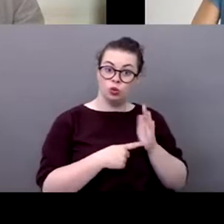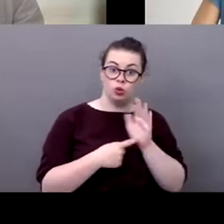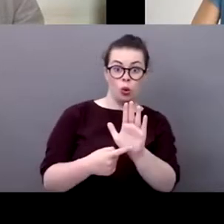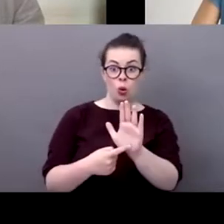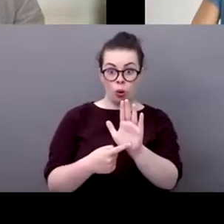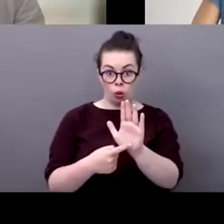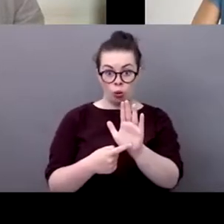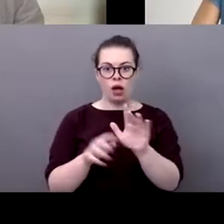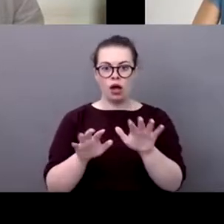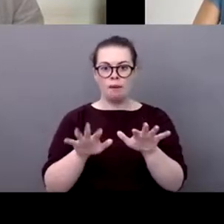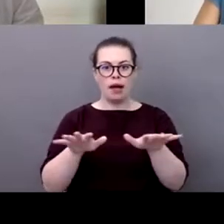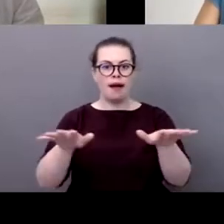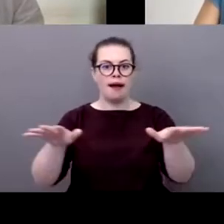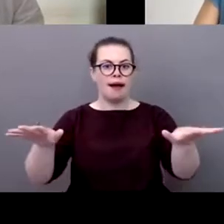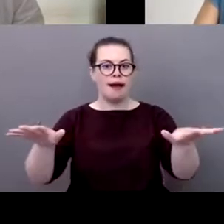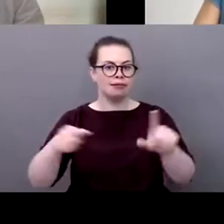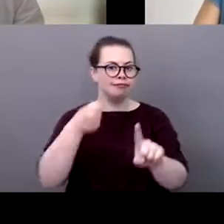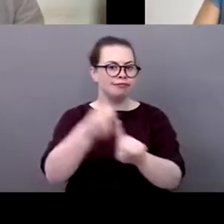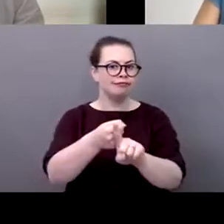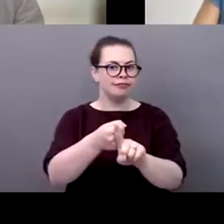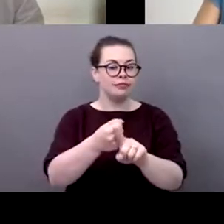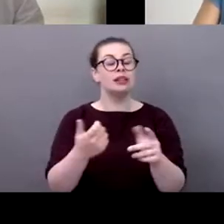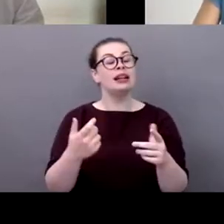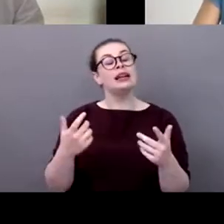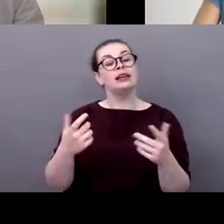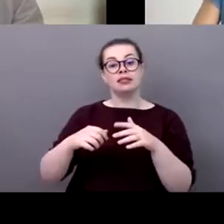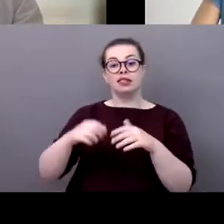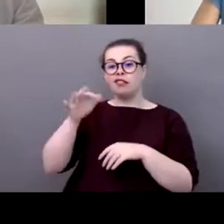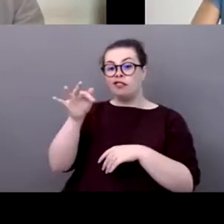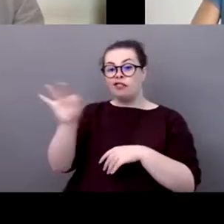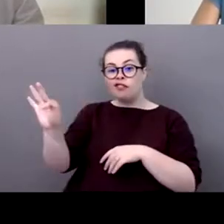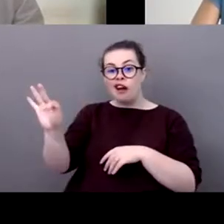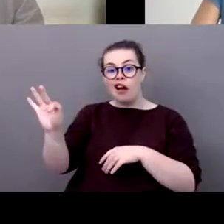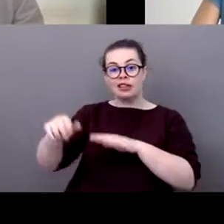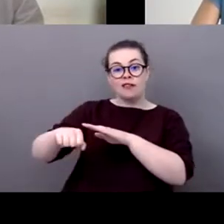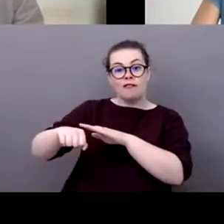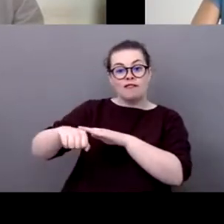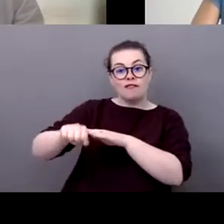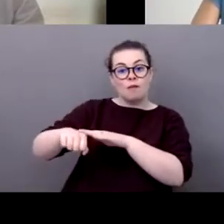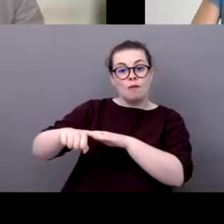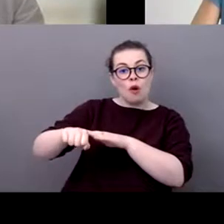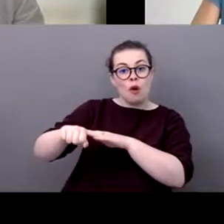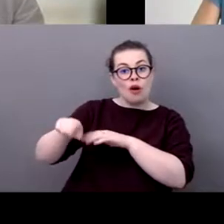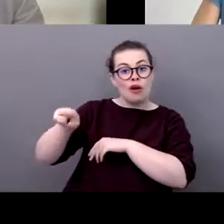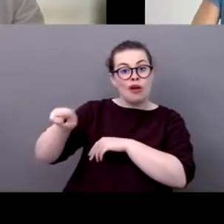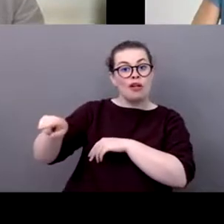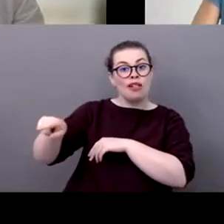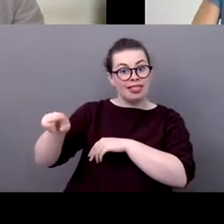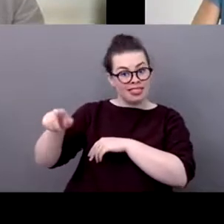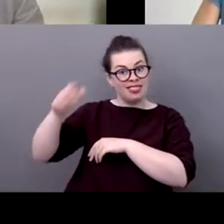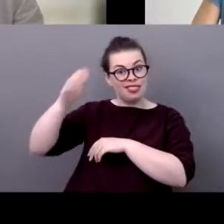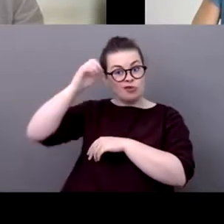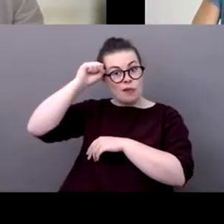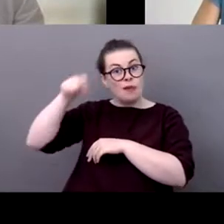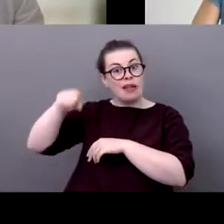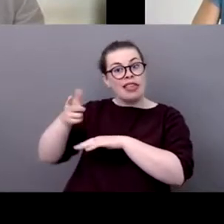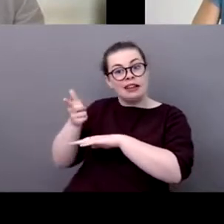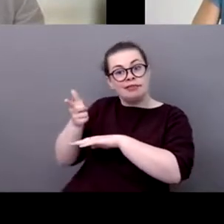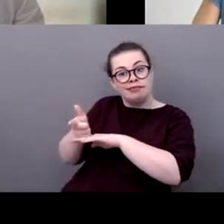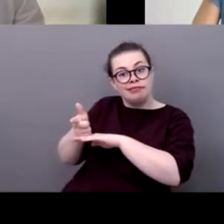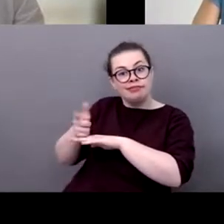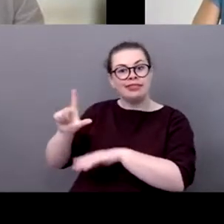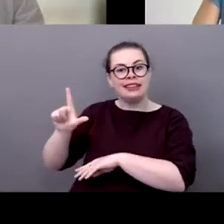football players those football clubs were were interviewed coming out of the rail station at at lille